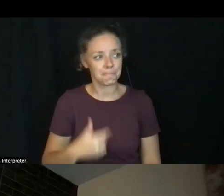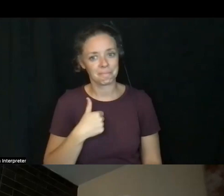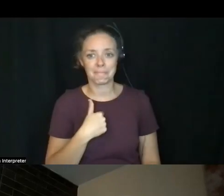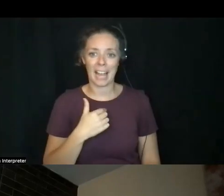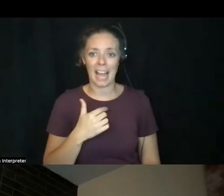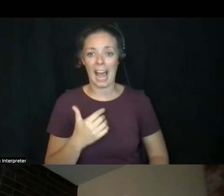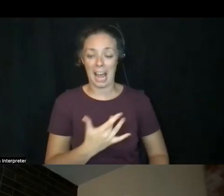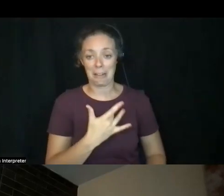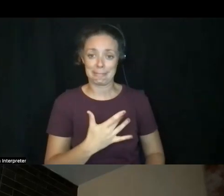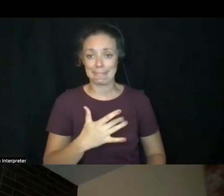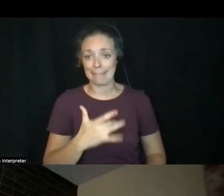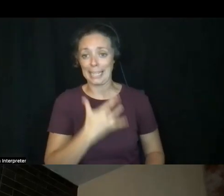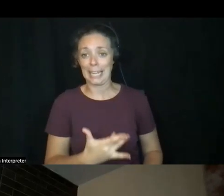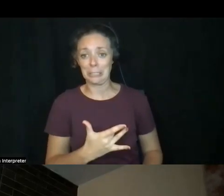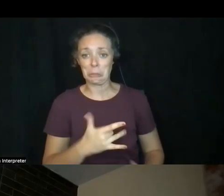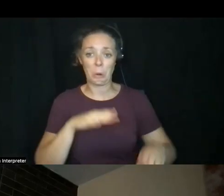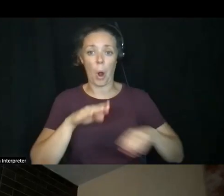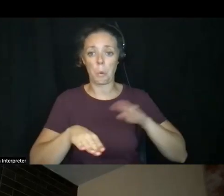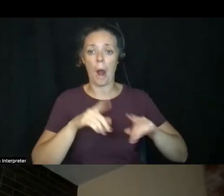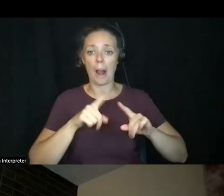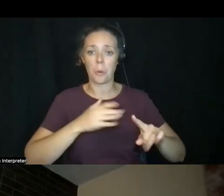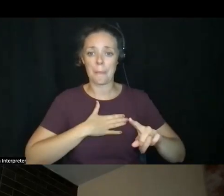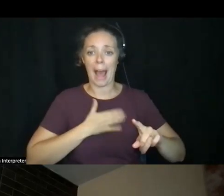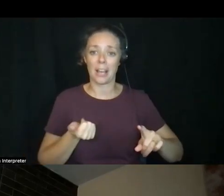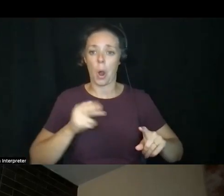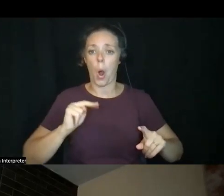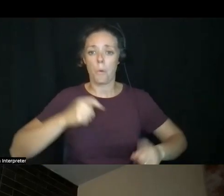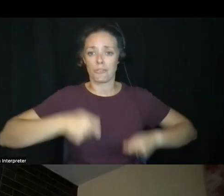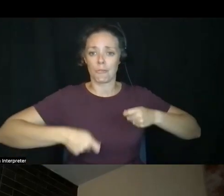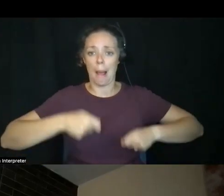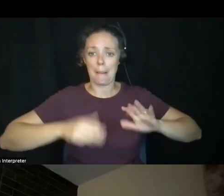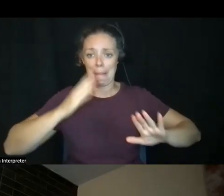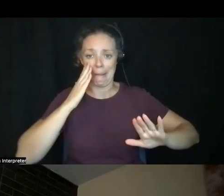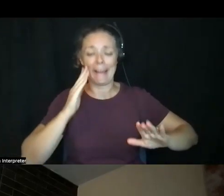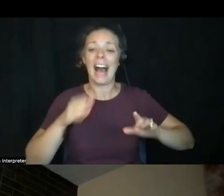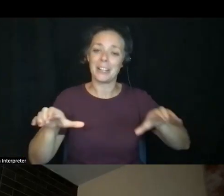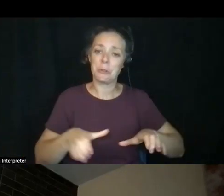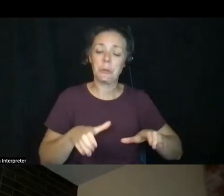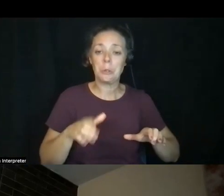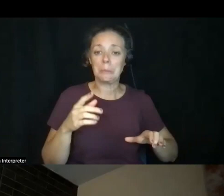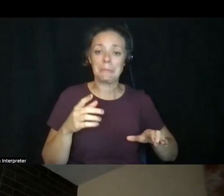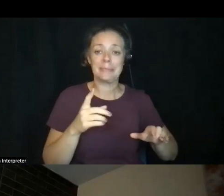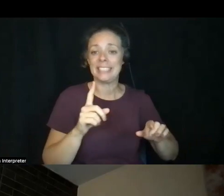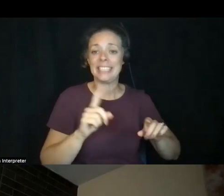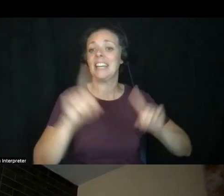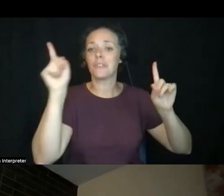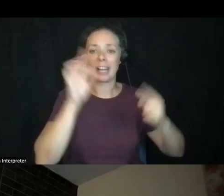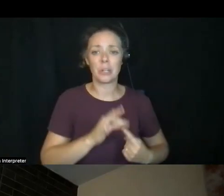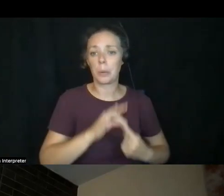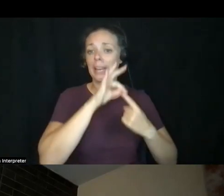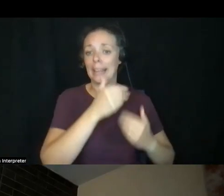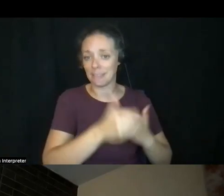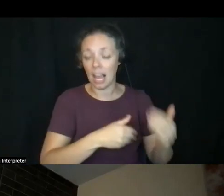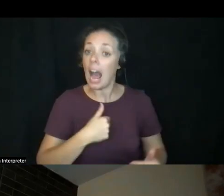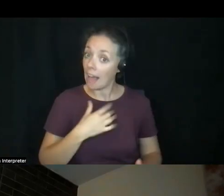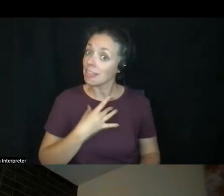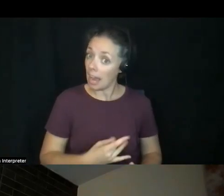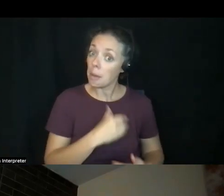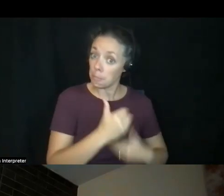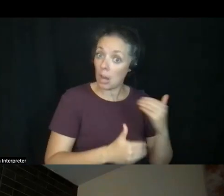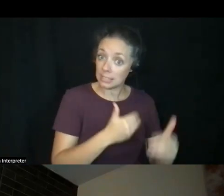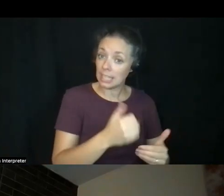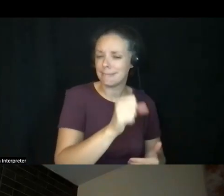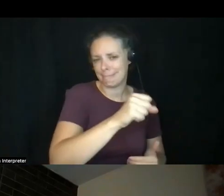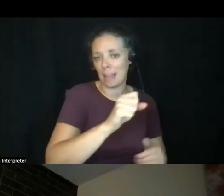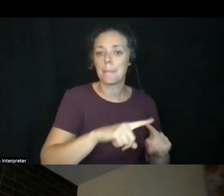drumbeat. I guess I, I, I find traditional processes interesting, but I really love diving into